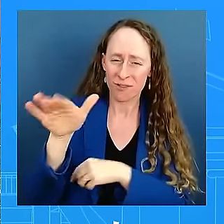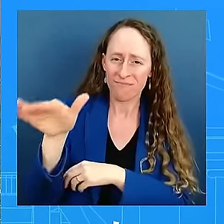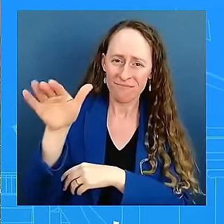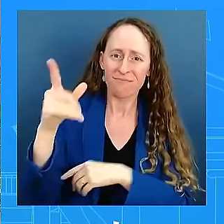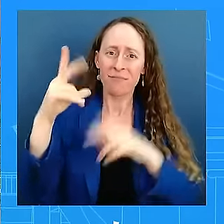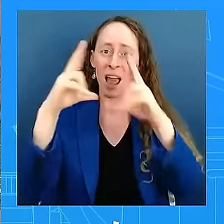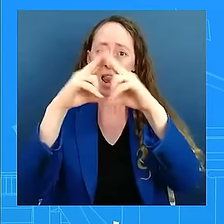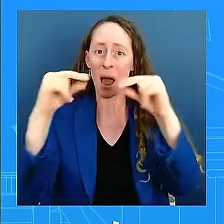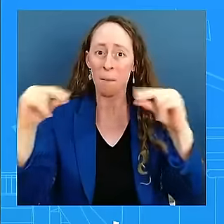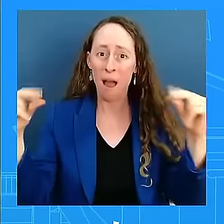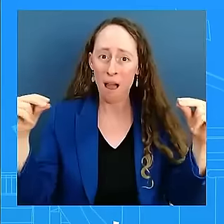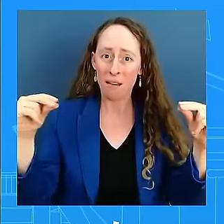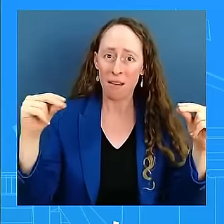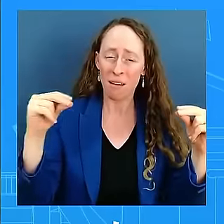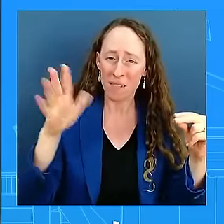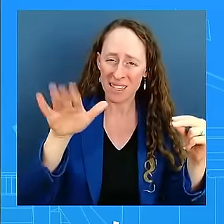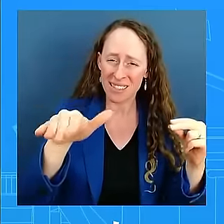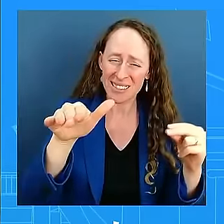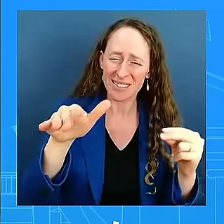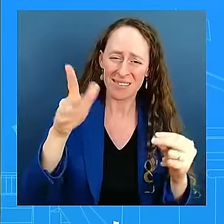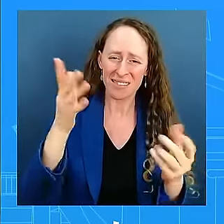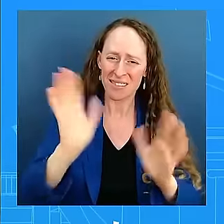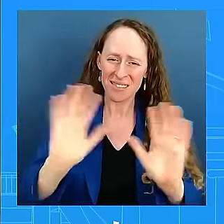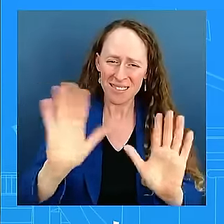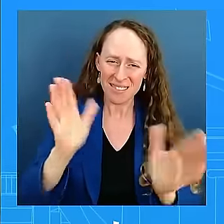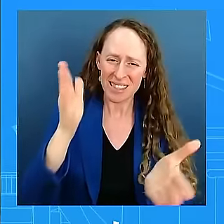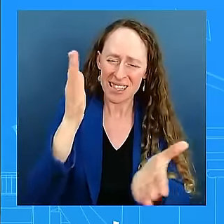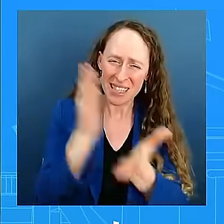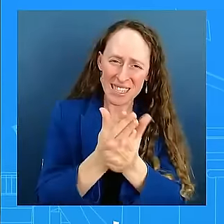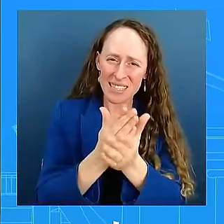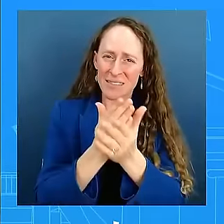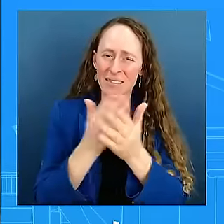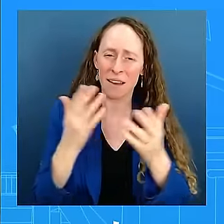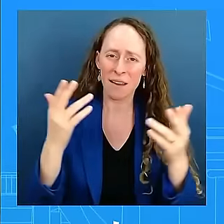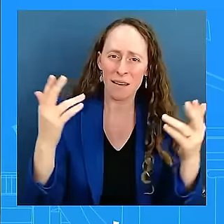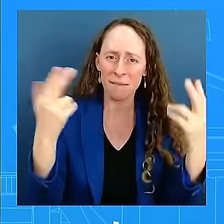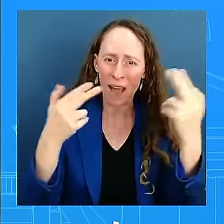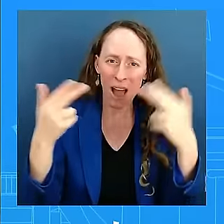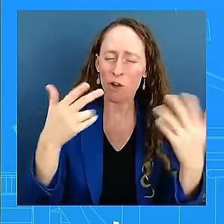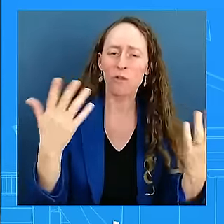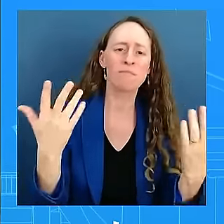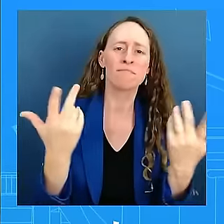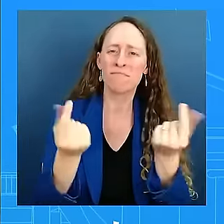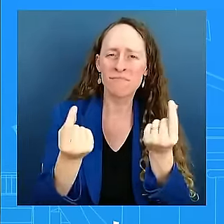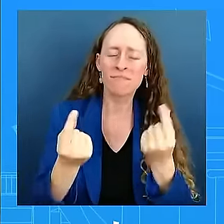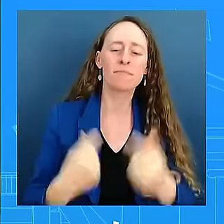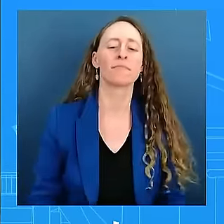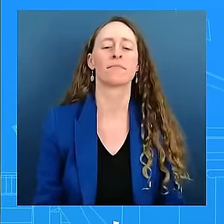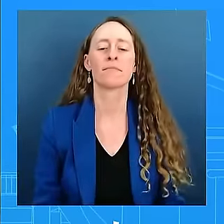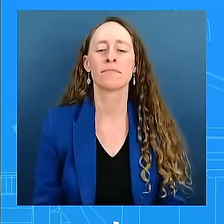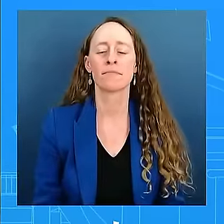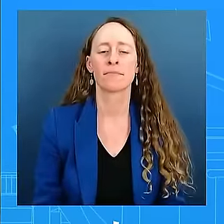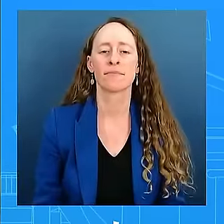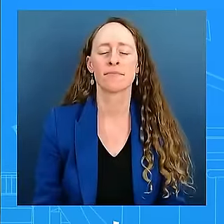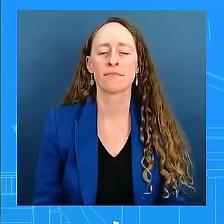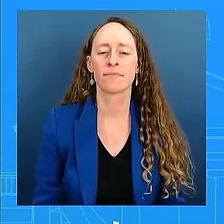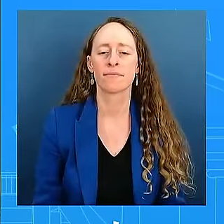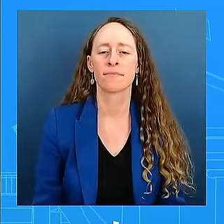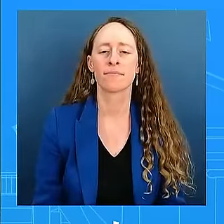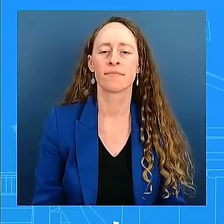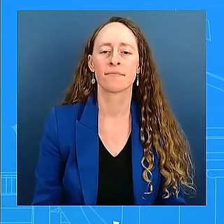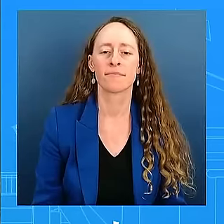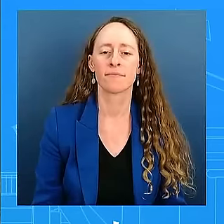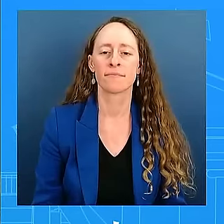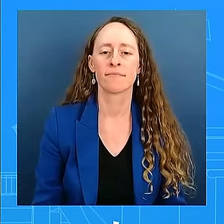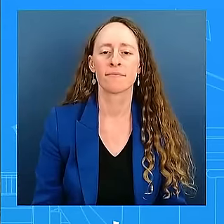ago? So look, what I can say is that, look, when it comes to the proposal that you just